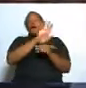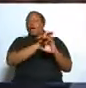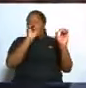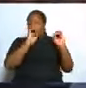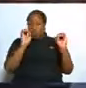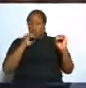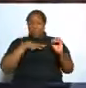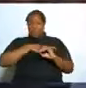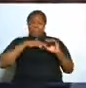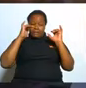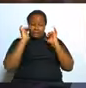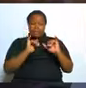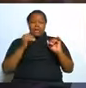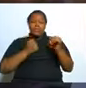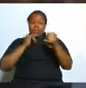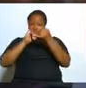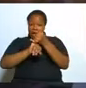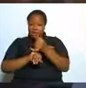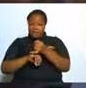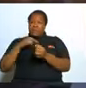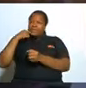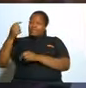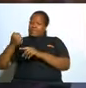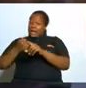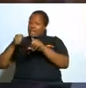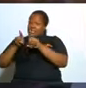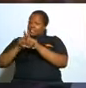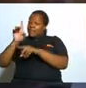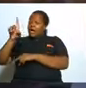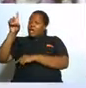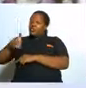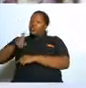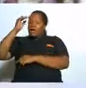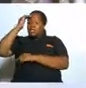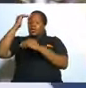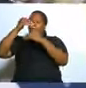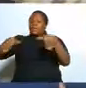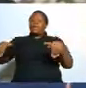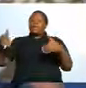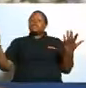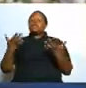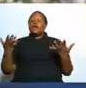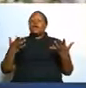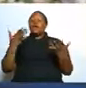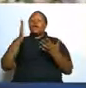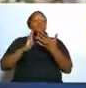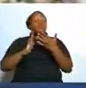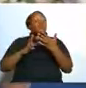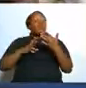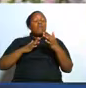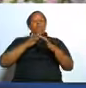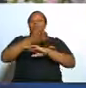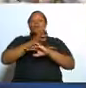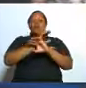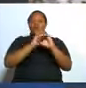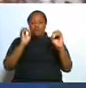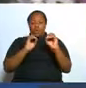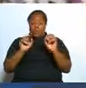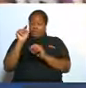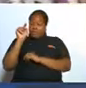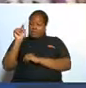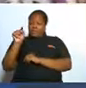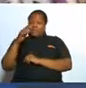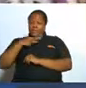tell your sisters you must know the boundaries you can't cross here this